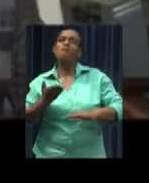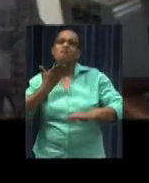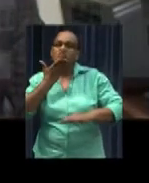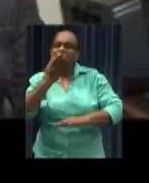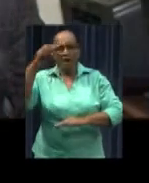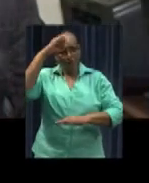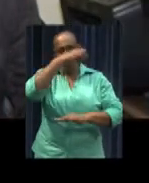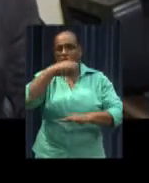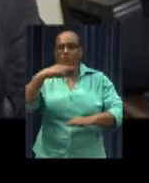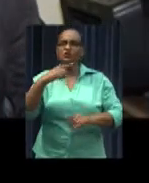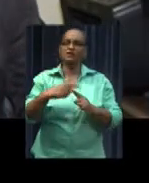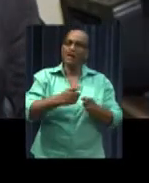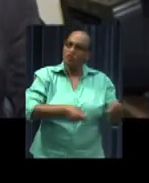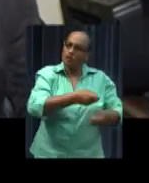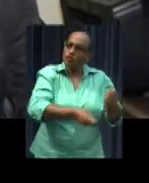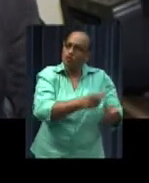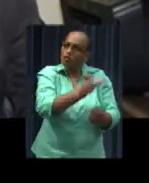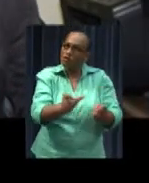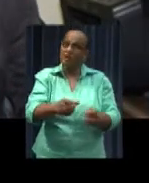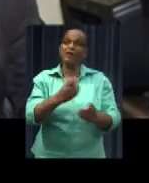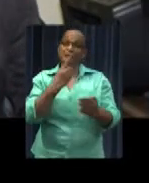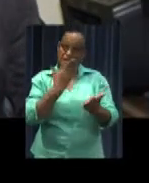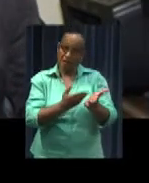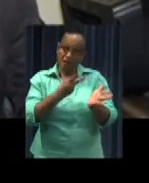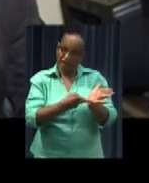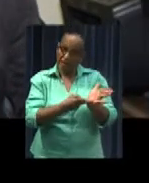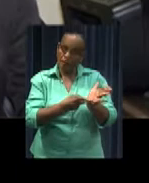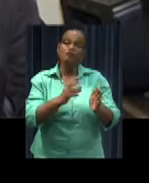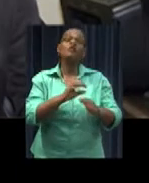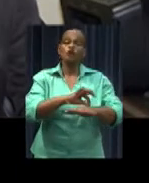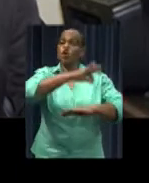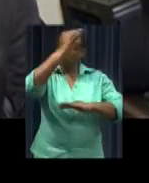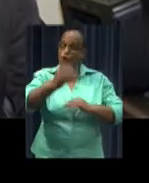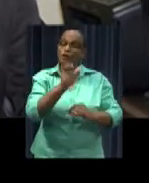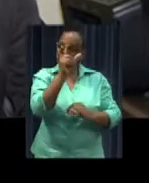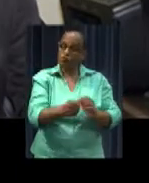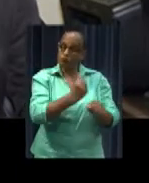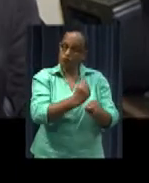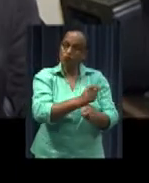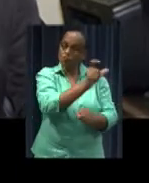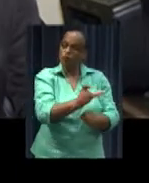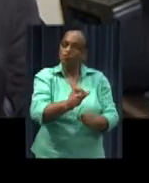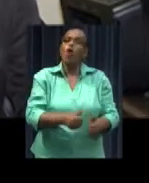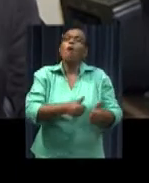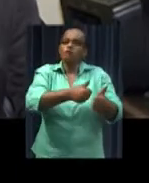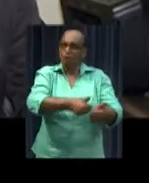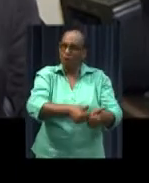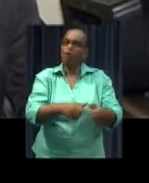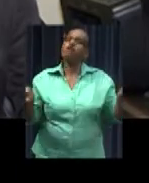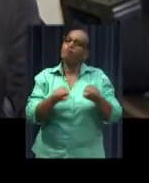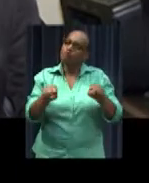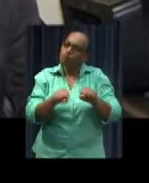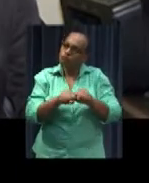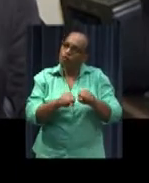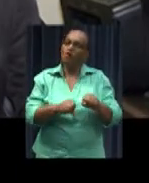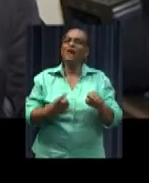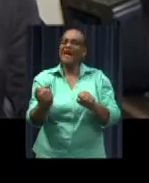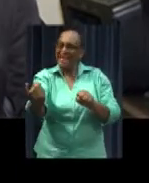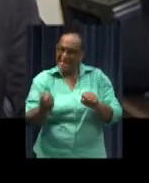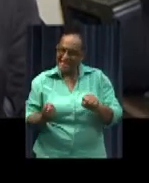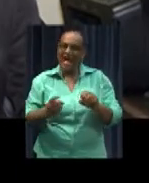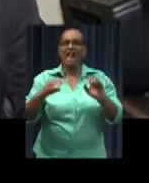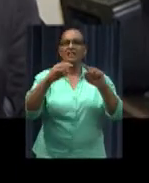clinics will soon take place. The Ministry of Health asks parents and caregivers to follow instructions from health workers